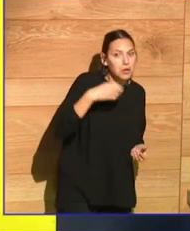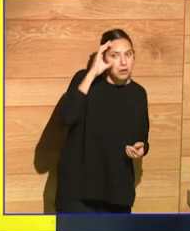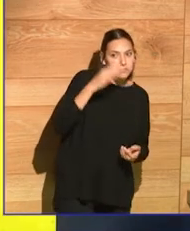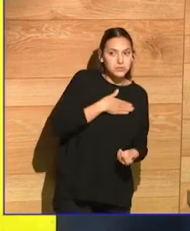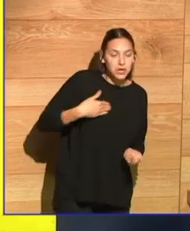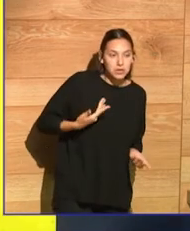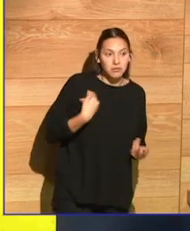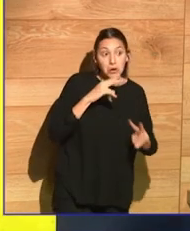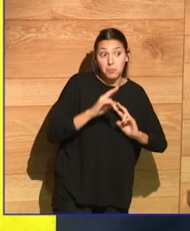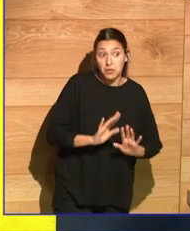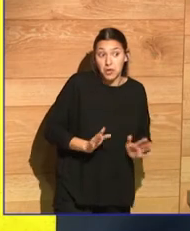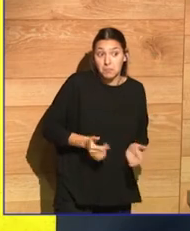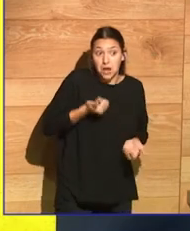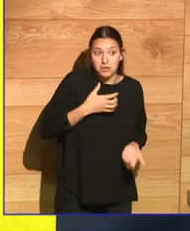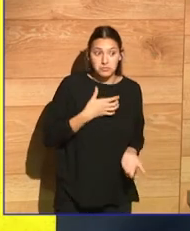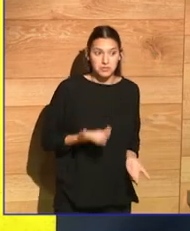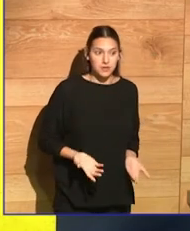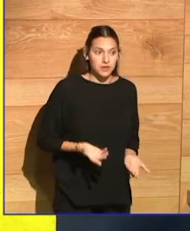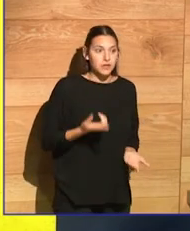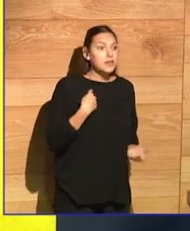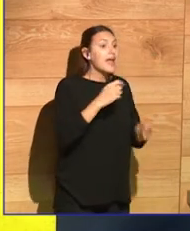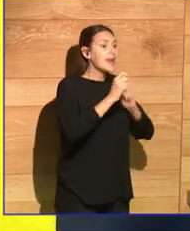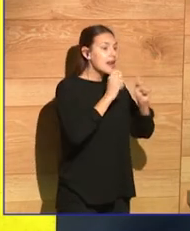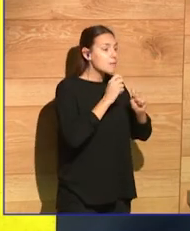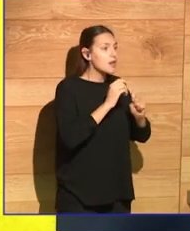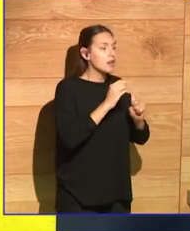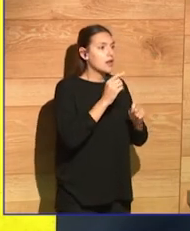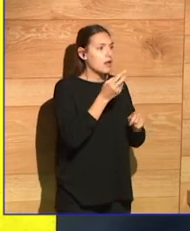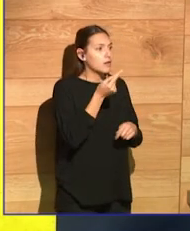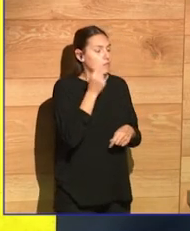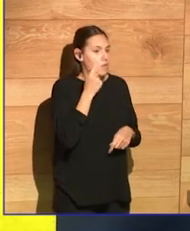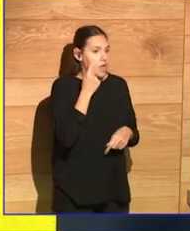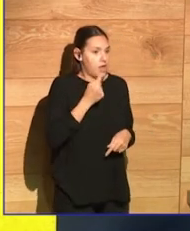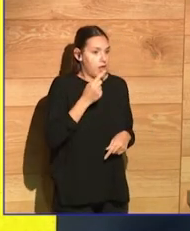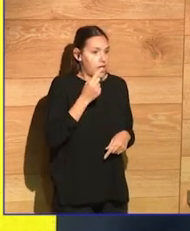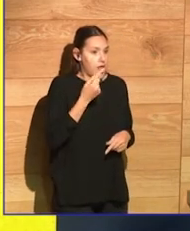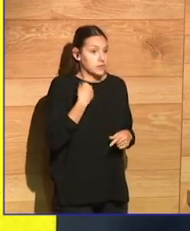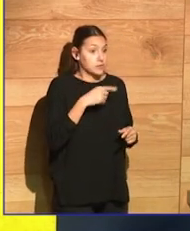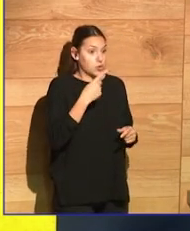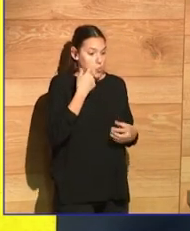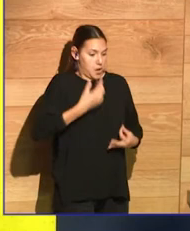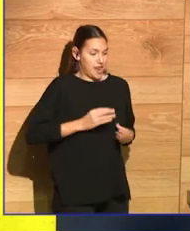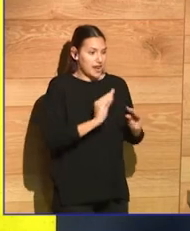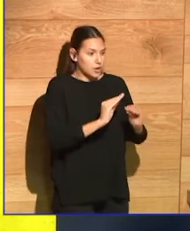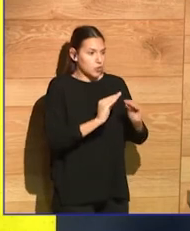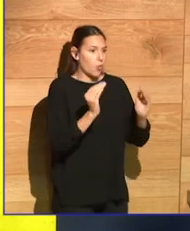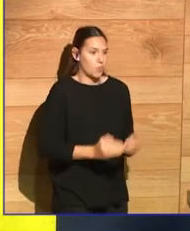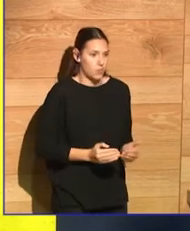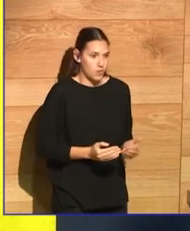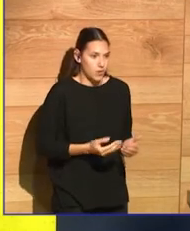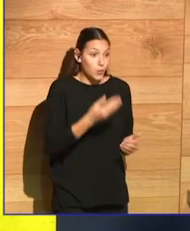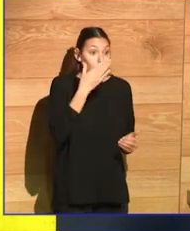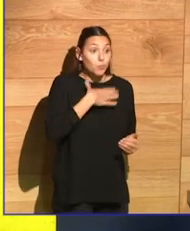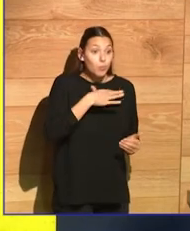world of fake news, where journalism has become less credible,